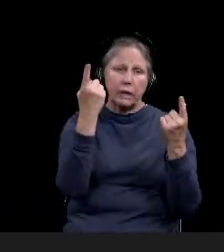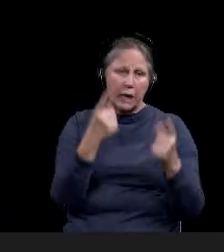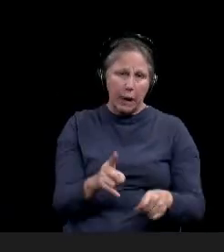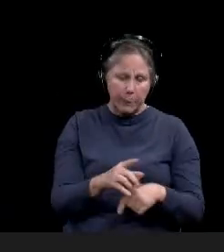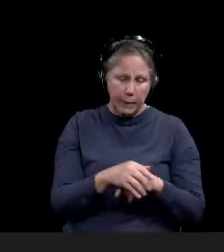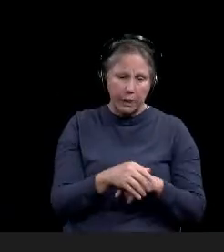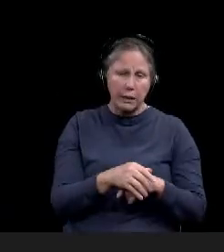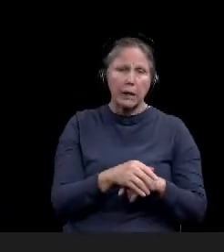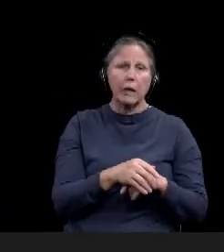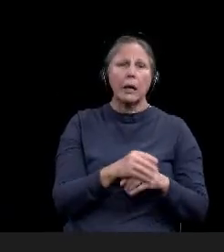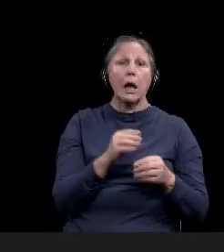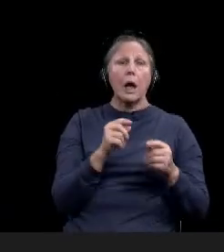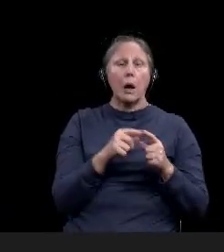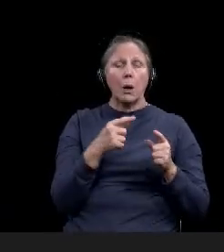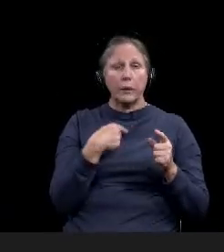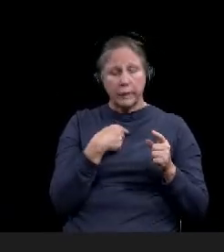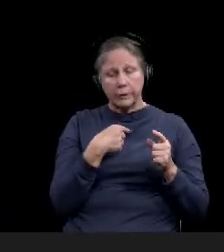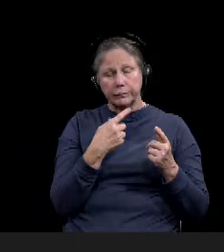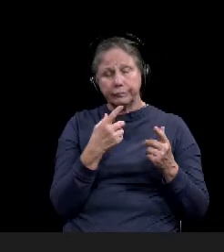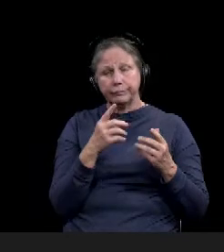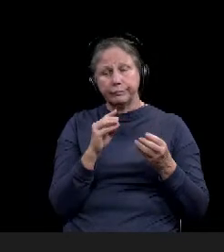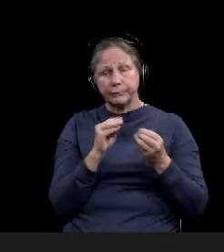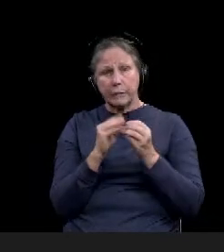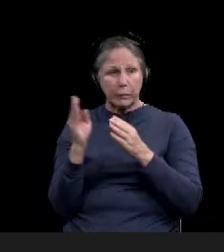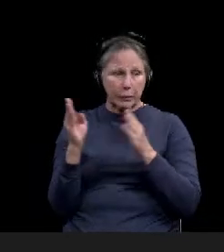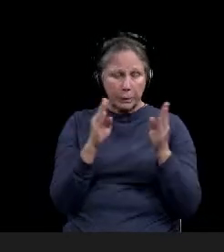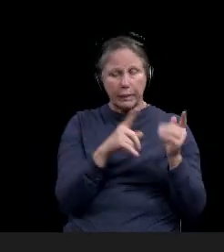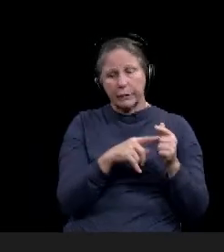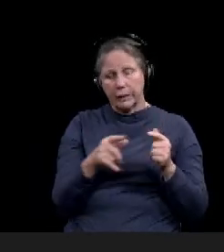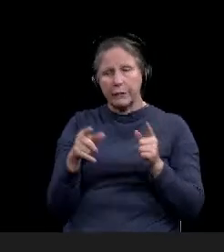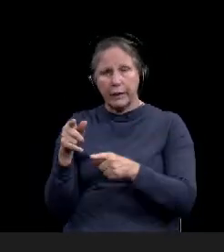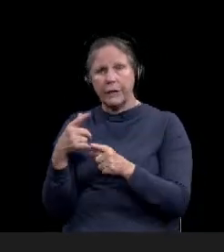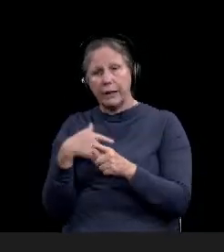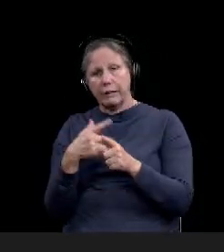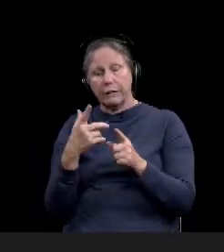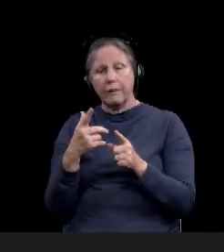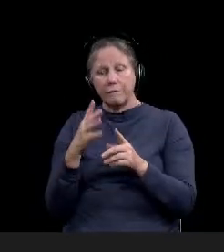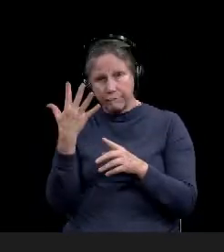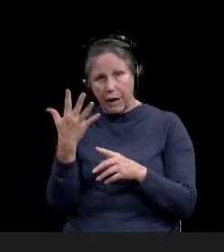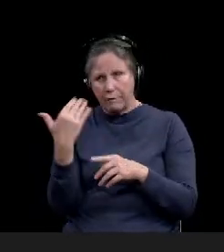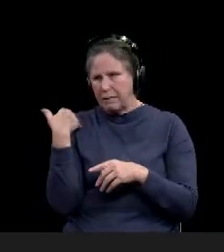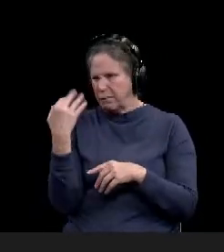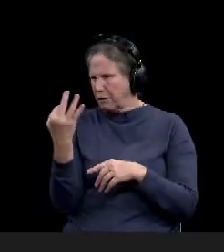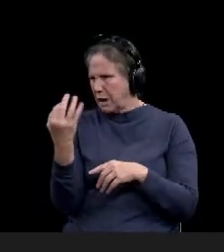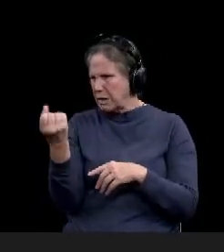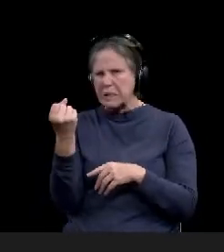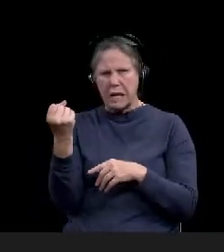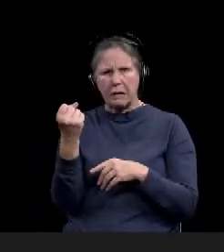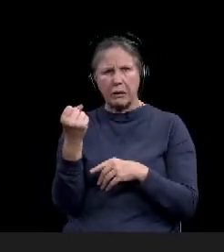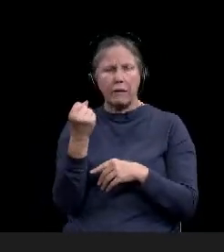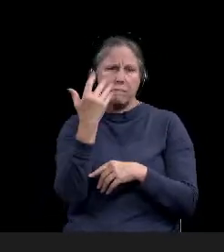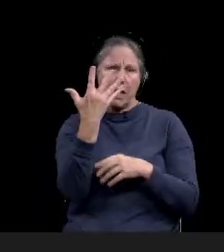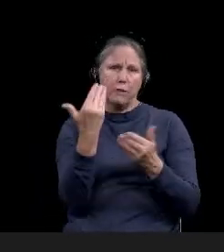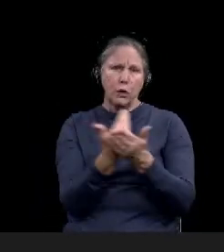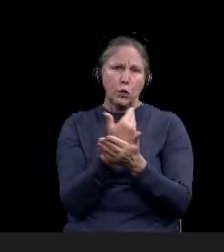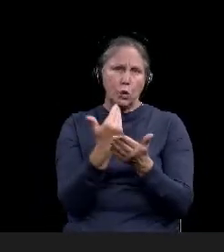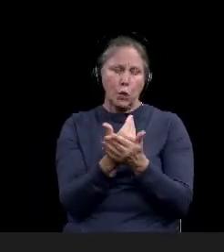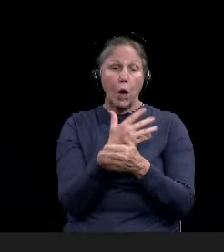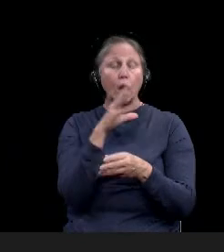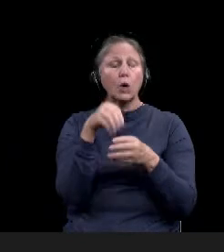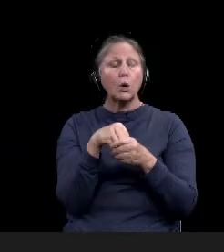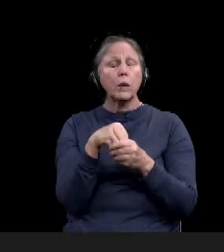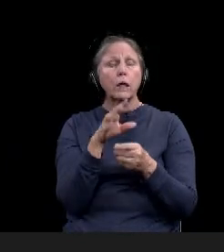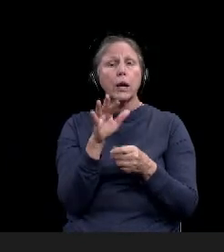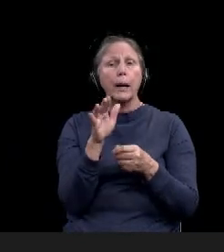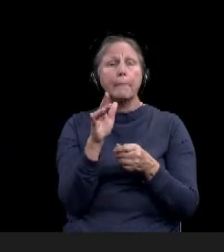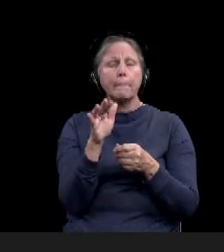that number in the right direction and, uh, had to report five deaths on either Friday or Saturday of last week, uh, including the,